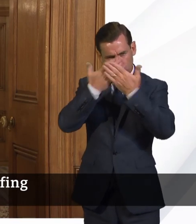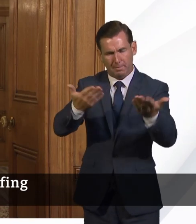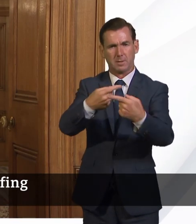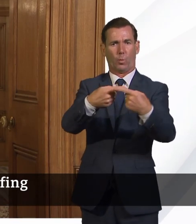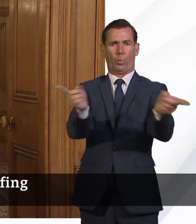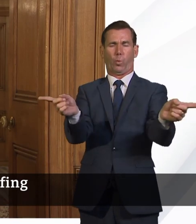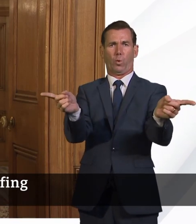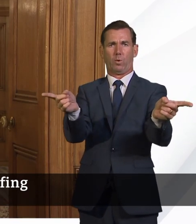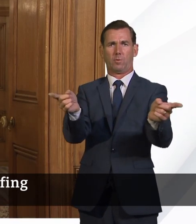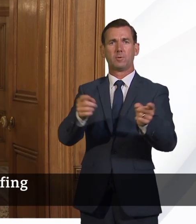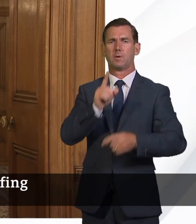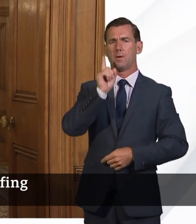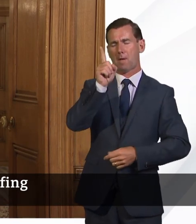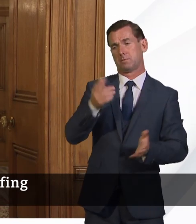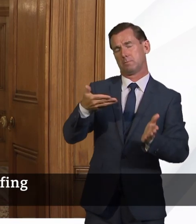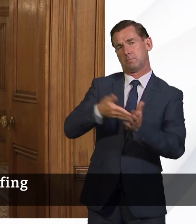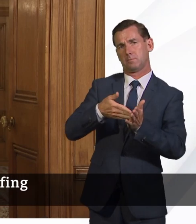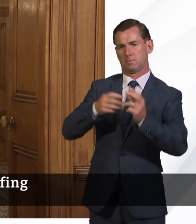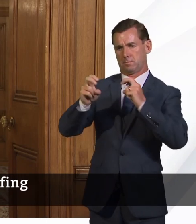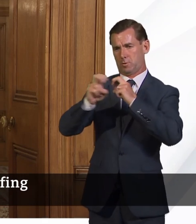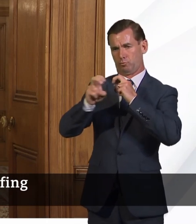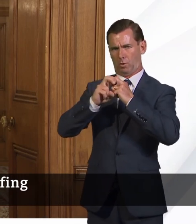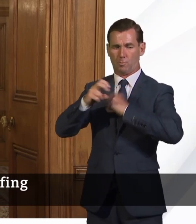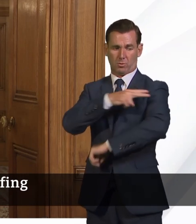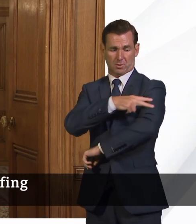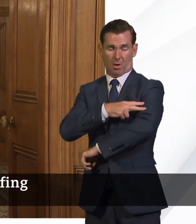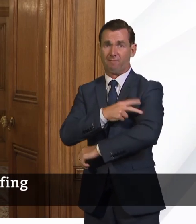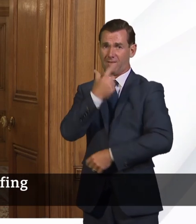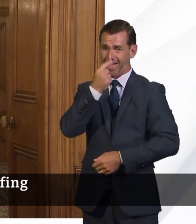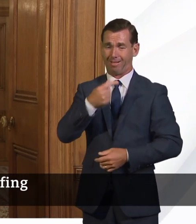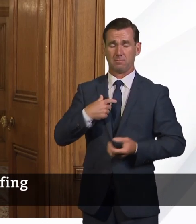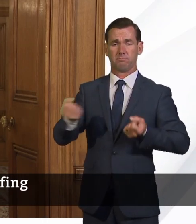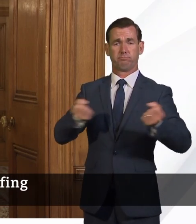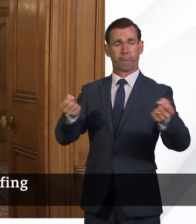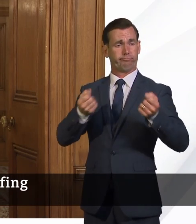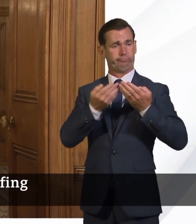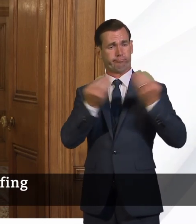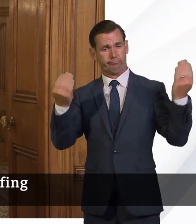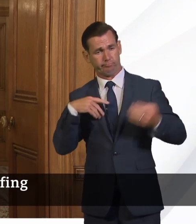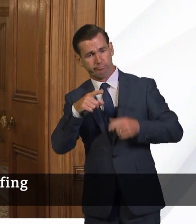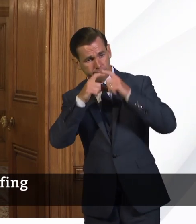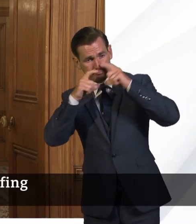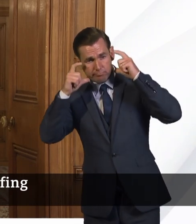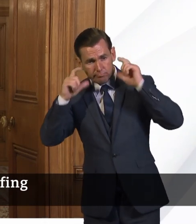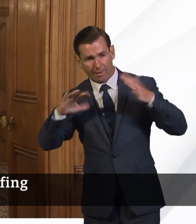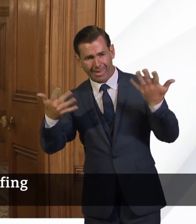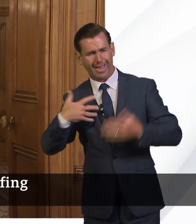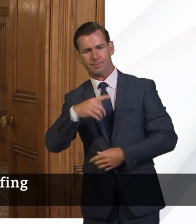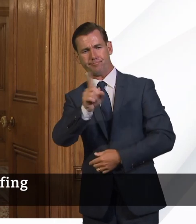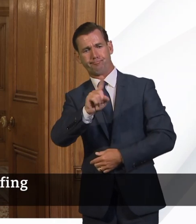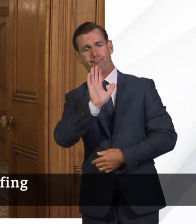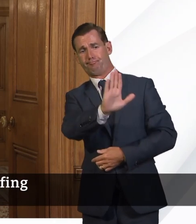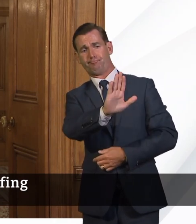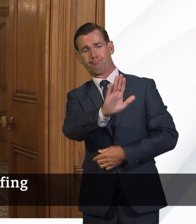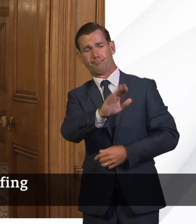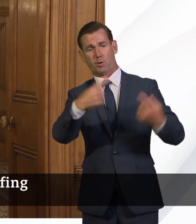clarity, transport operators will be able to refuse permission to travel where someone isn't using a face